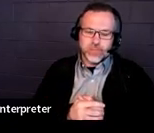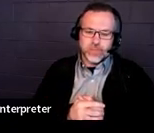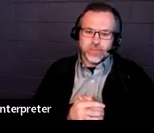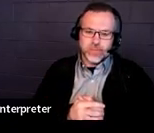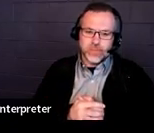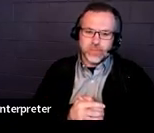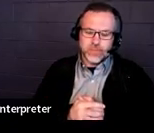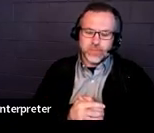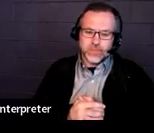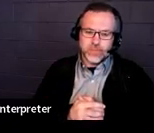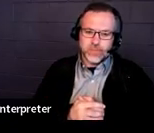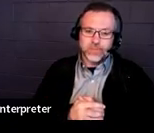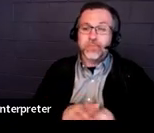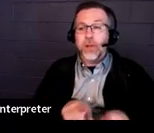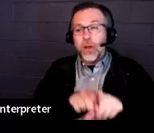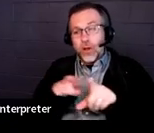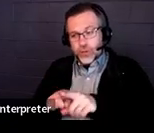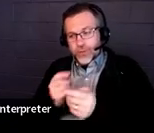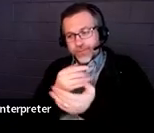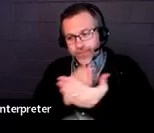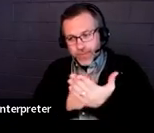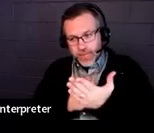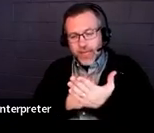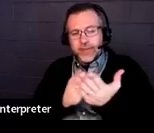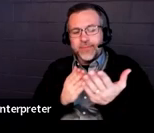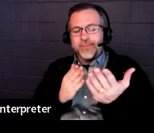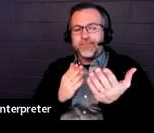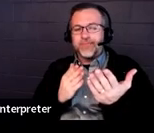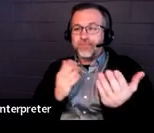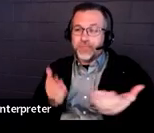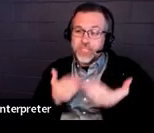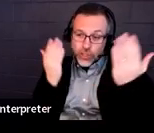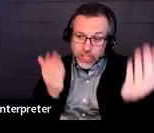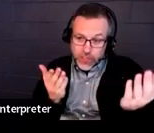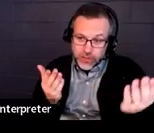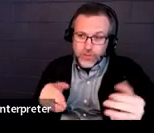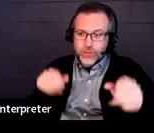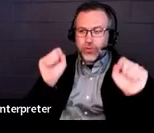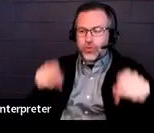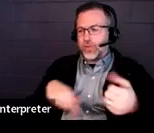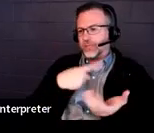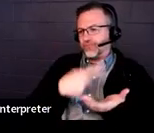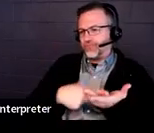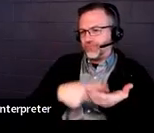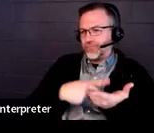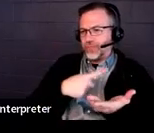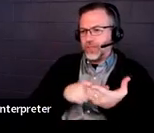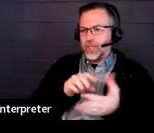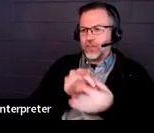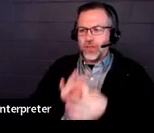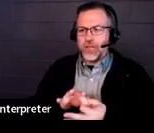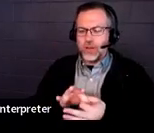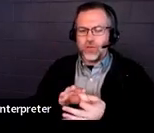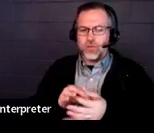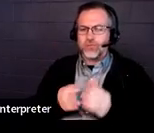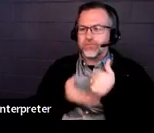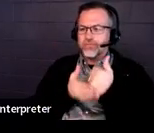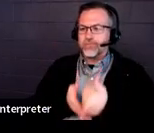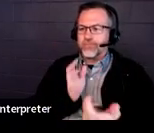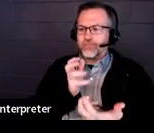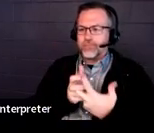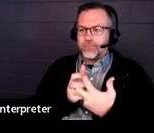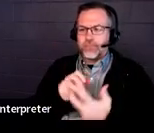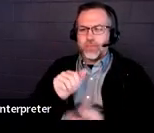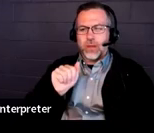or suggestions of things that could be discussed in this section around accommodations for the child.